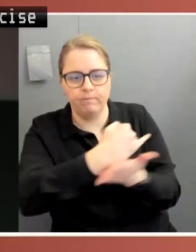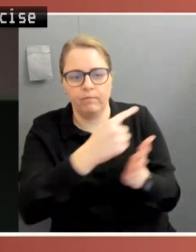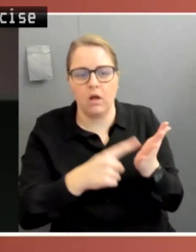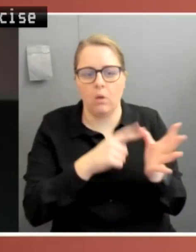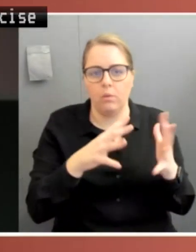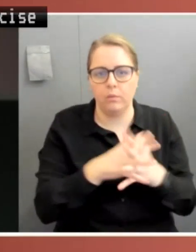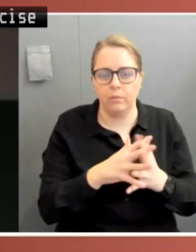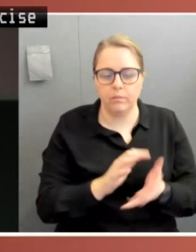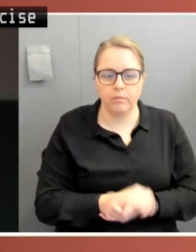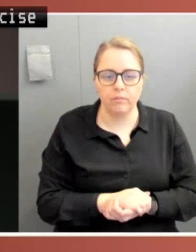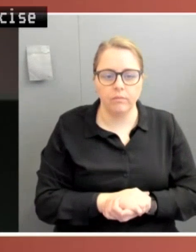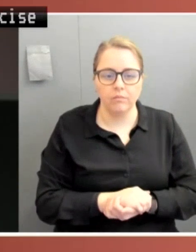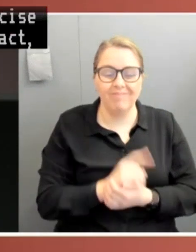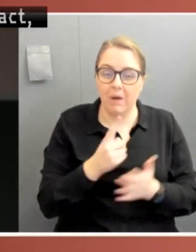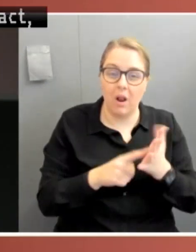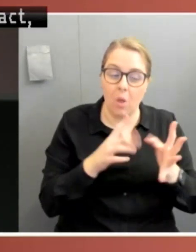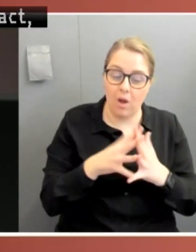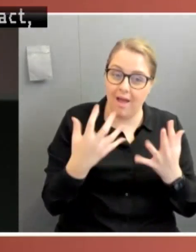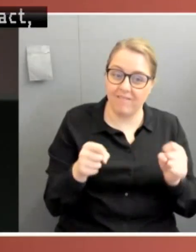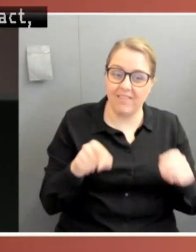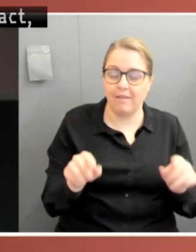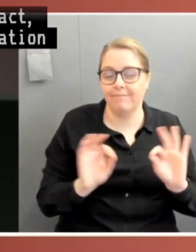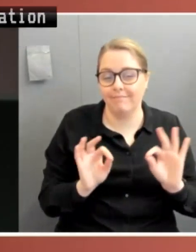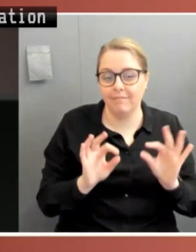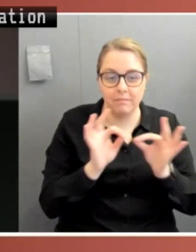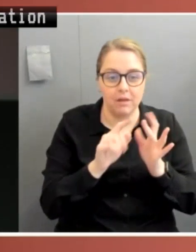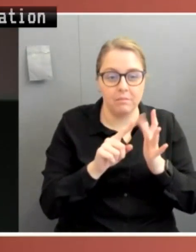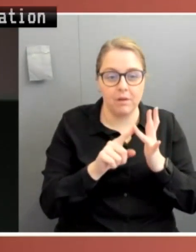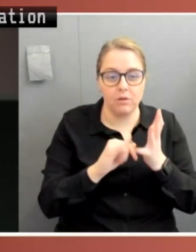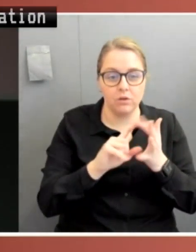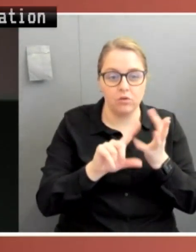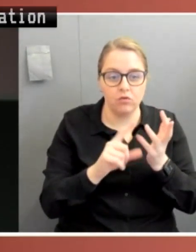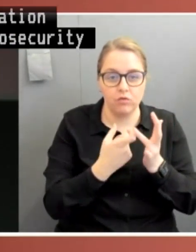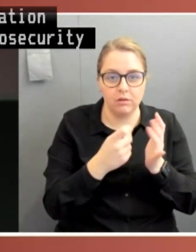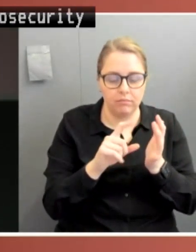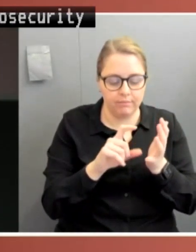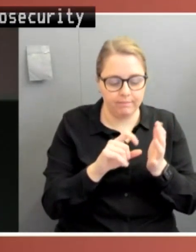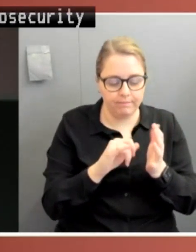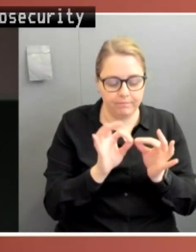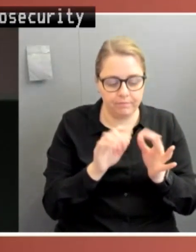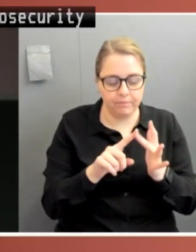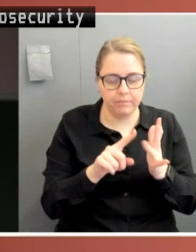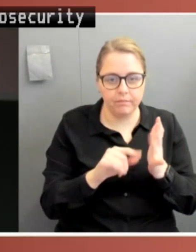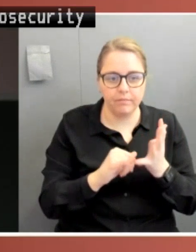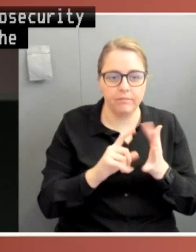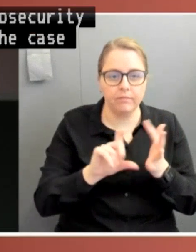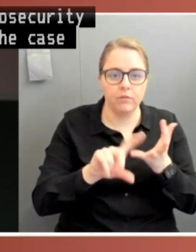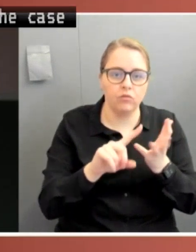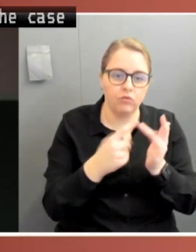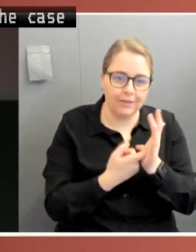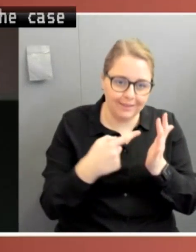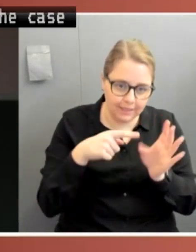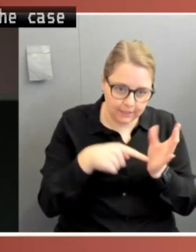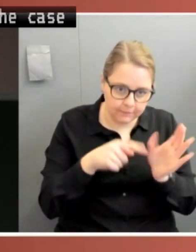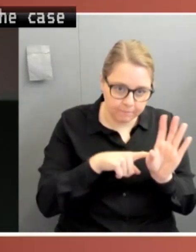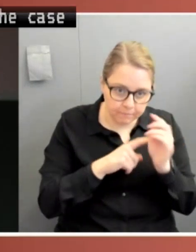legislation says. It's not what the Biosecurity Act says. And it remains the case that, should there be a future pandemic, that it's possible